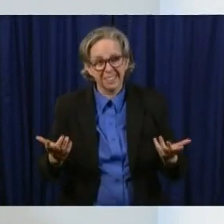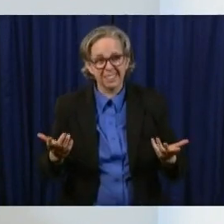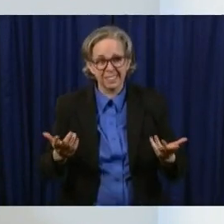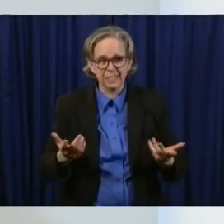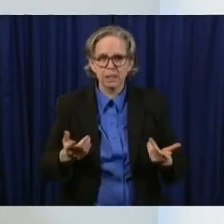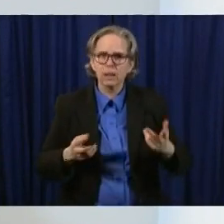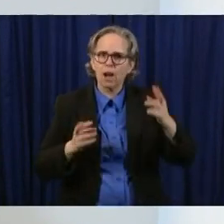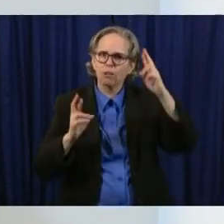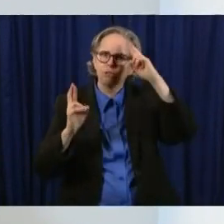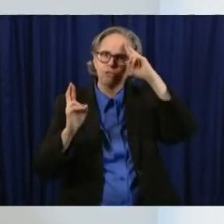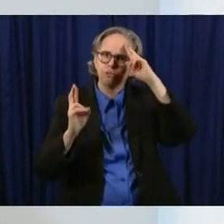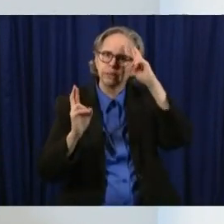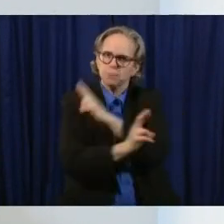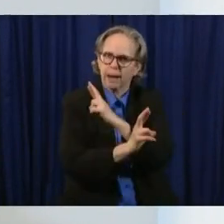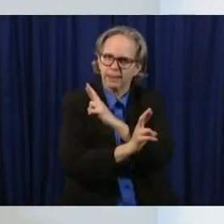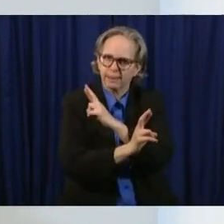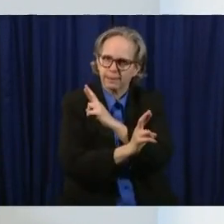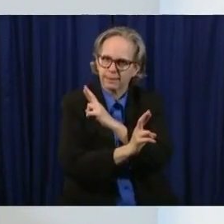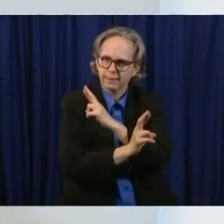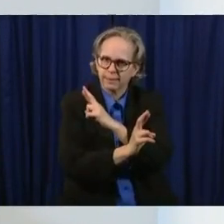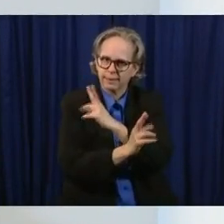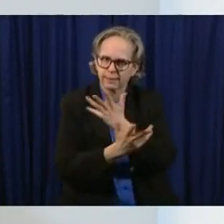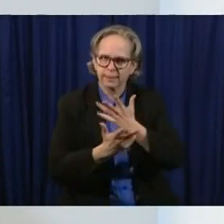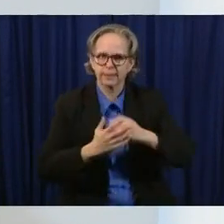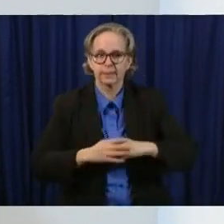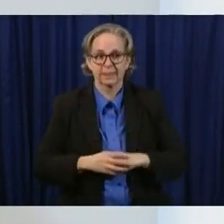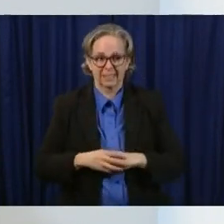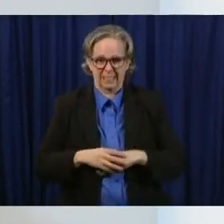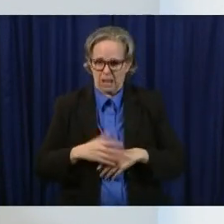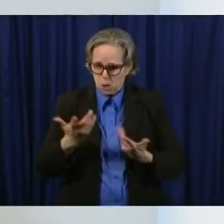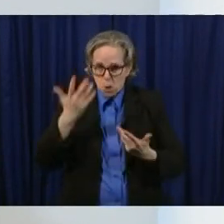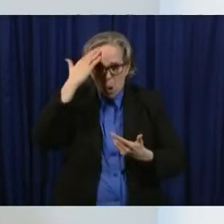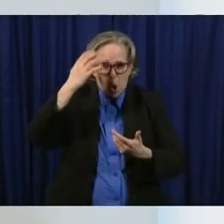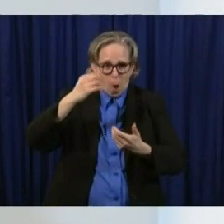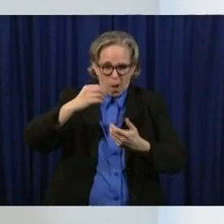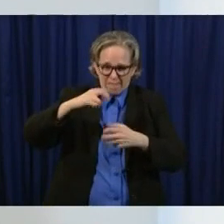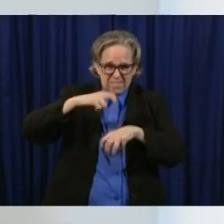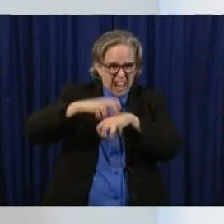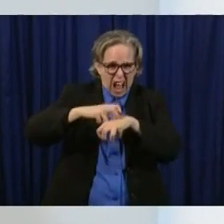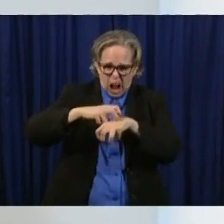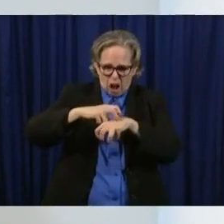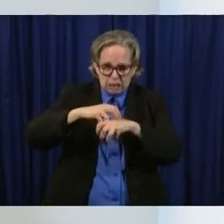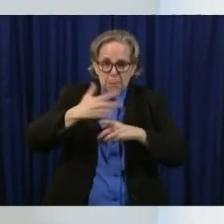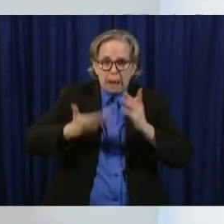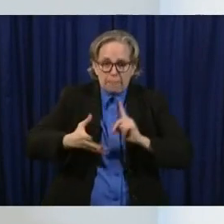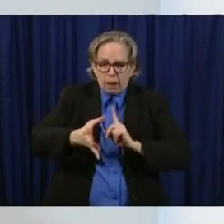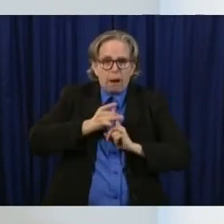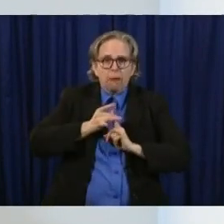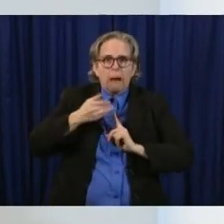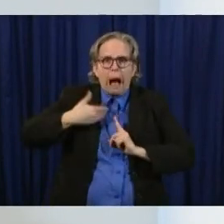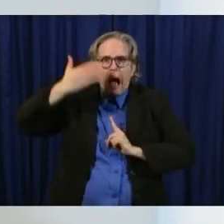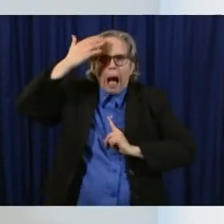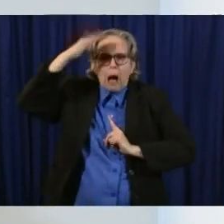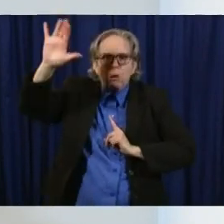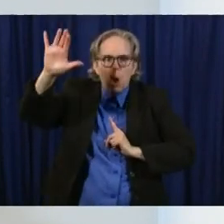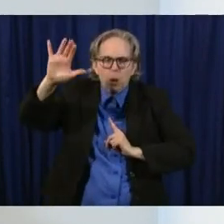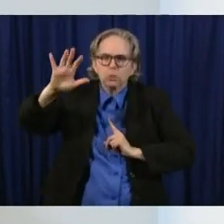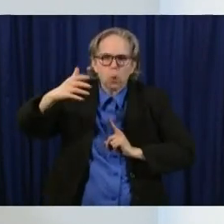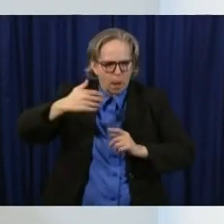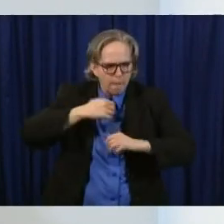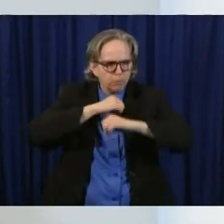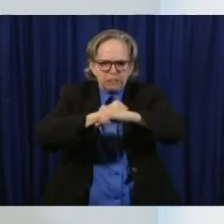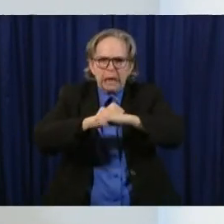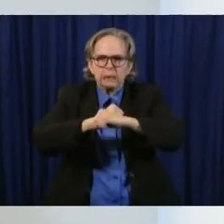this is a this is a virus that you can carry and you don't know we want to protect employees we want to protect customers